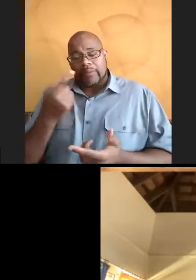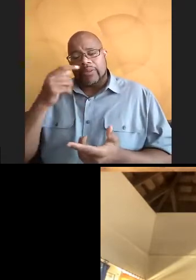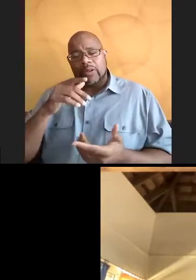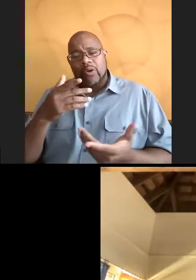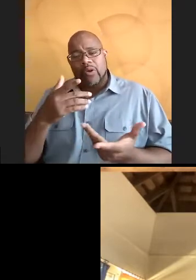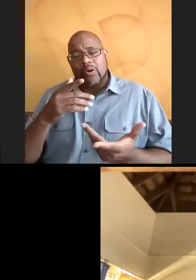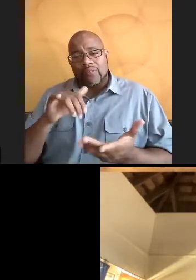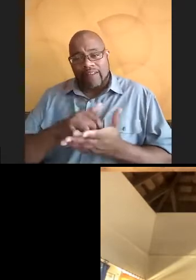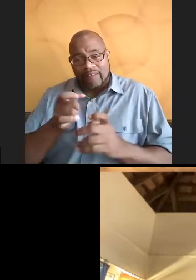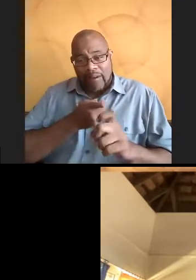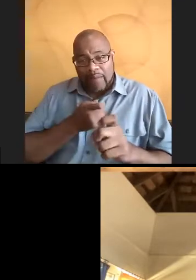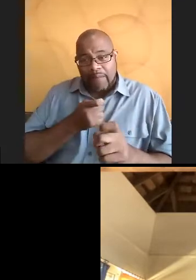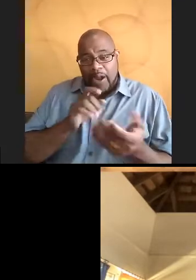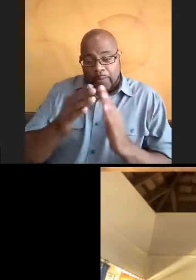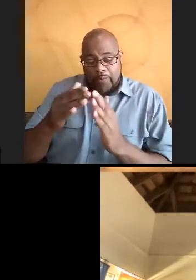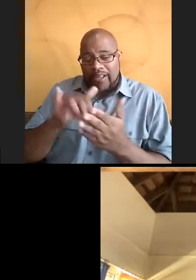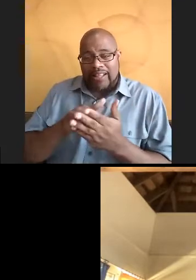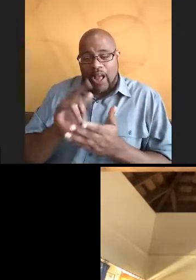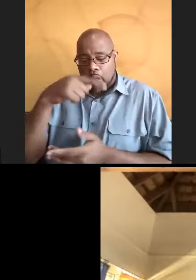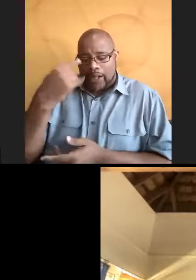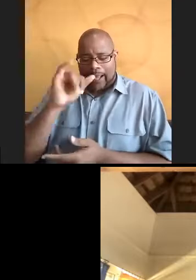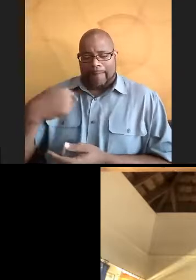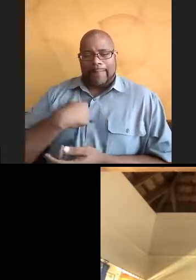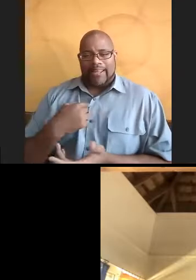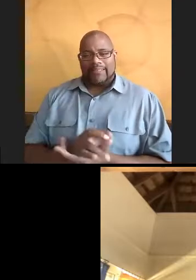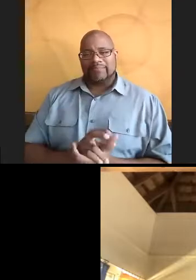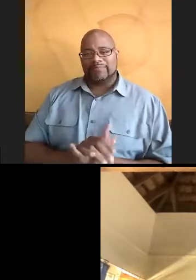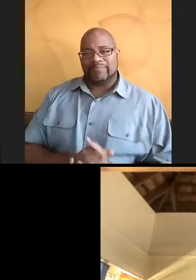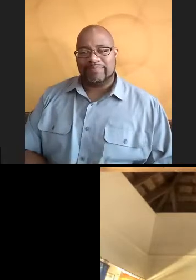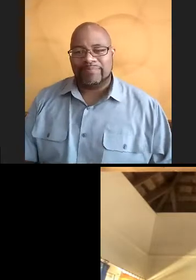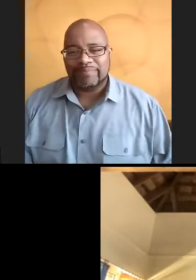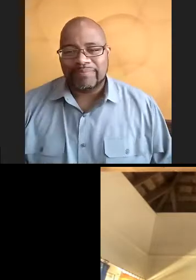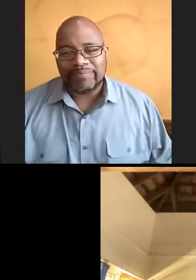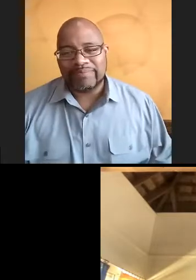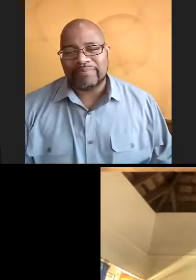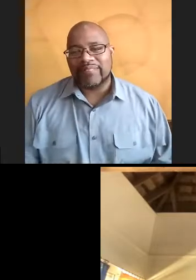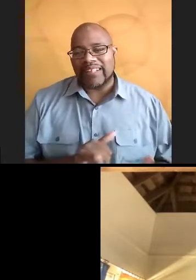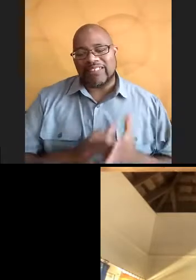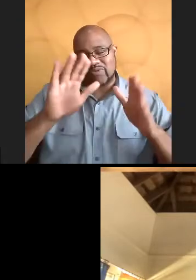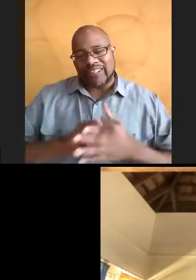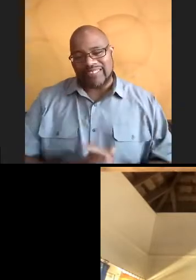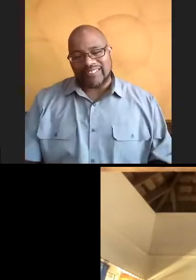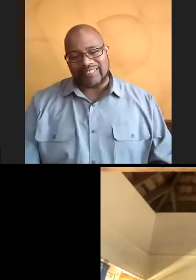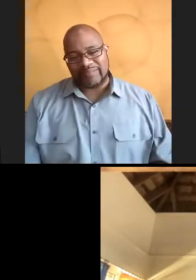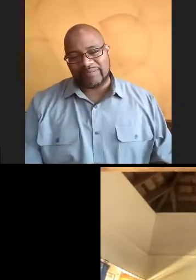a community that looks like me, which is great. Which is great.